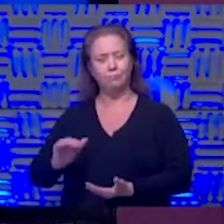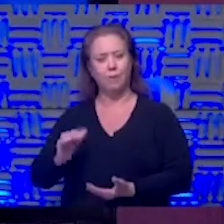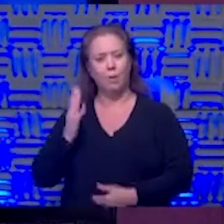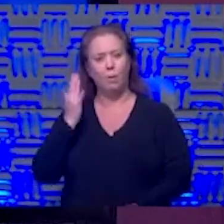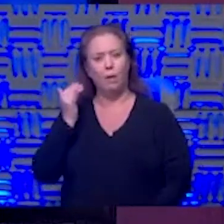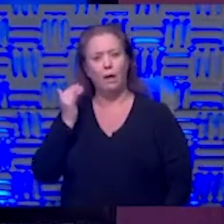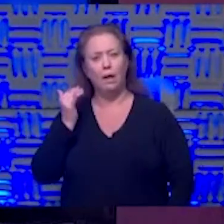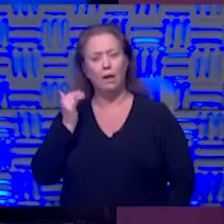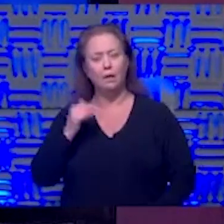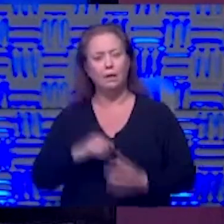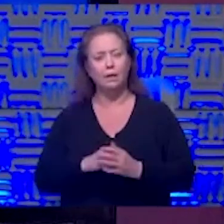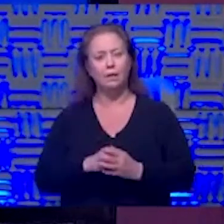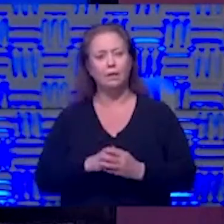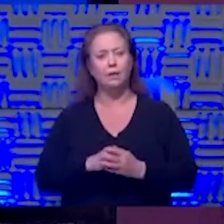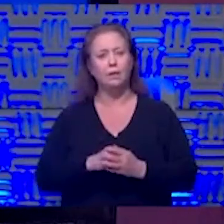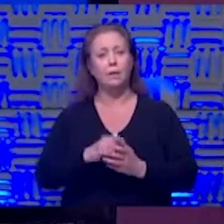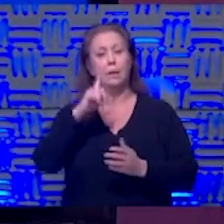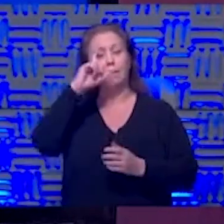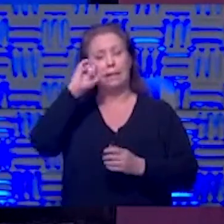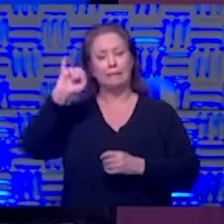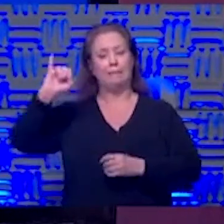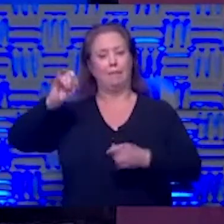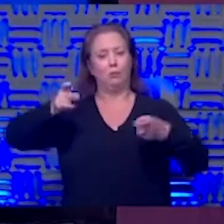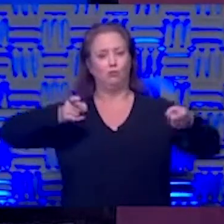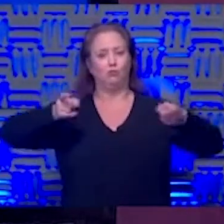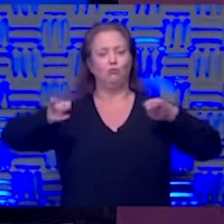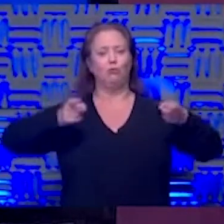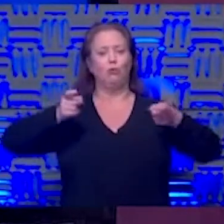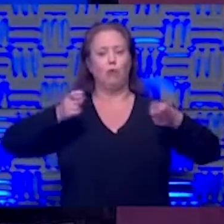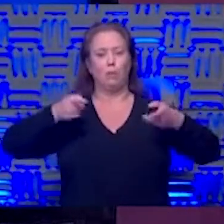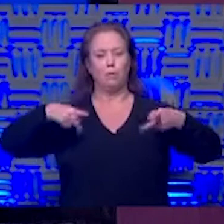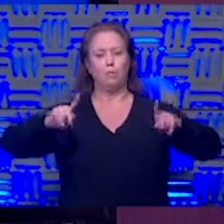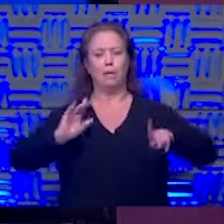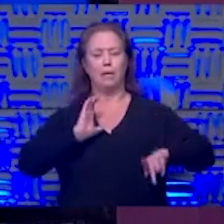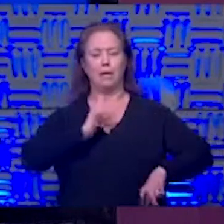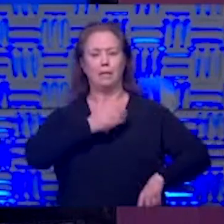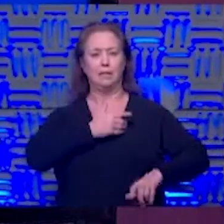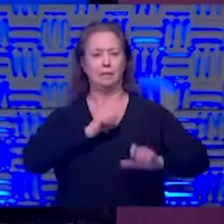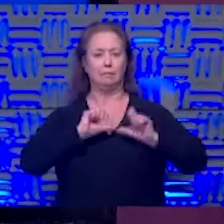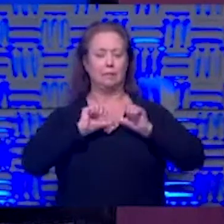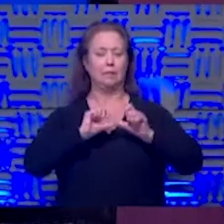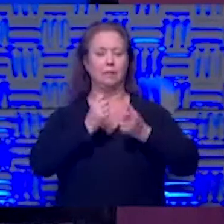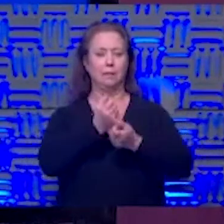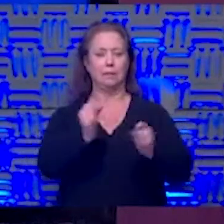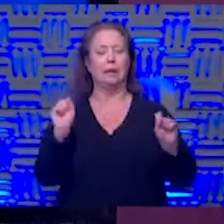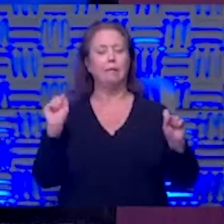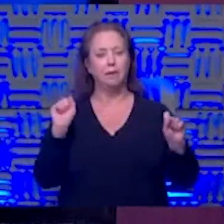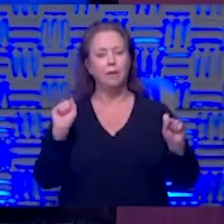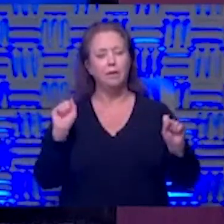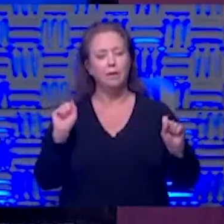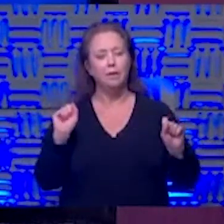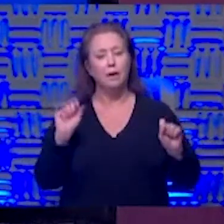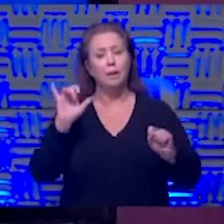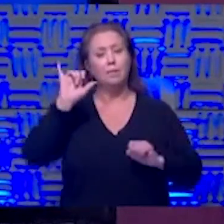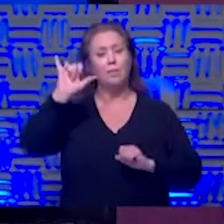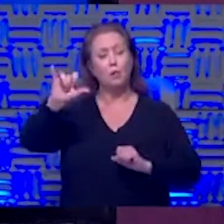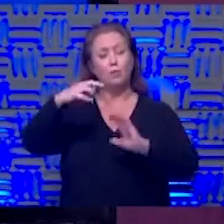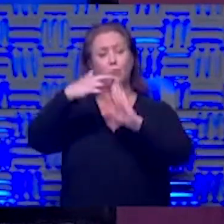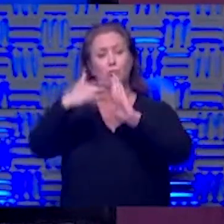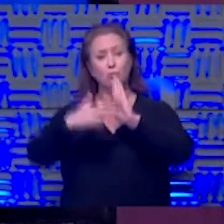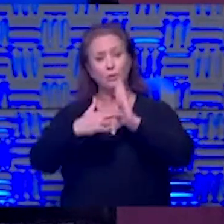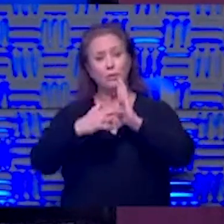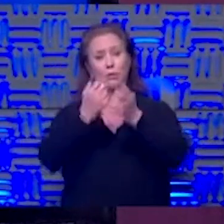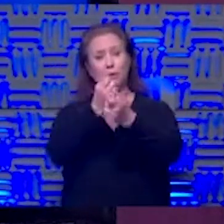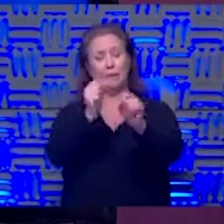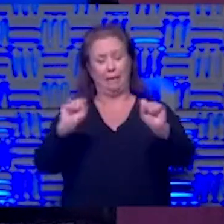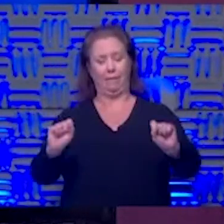because the pillars of infection control have allowed us to keep folks safe those pillars keep you